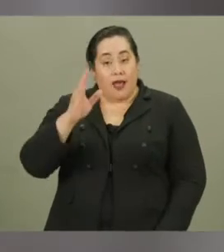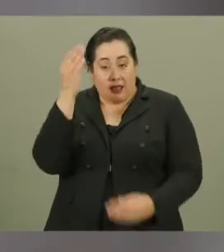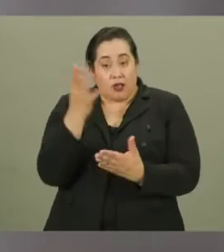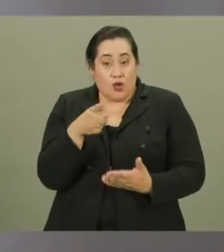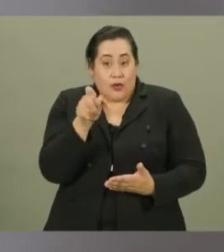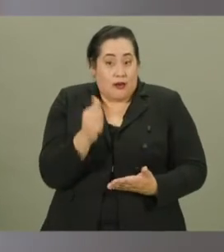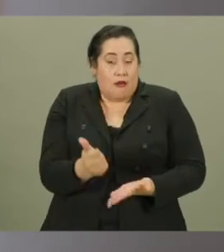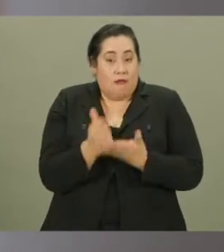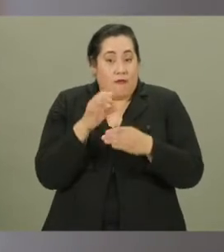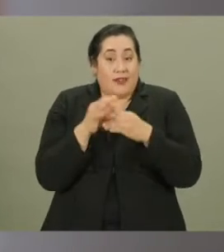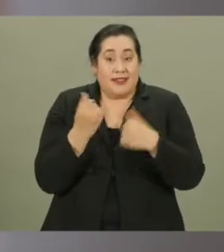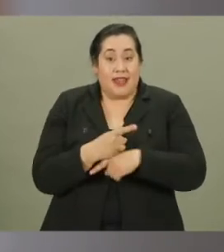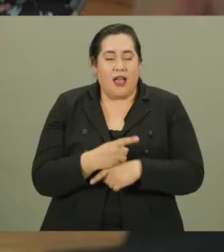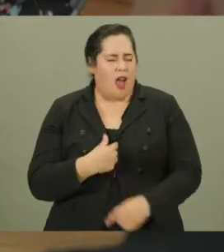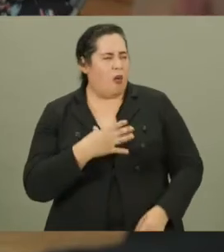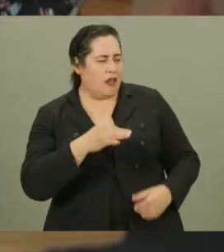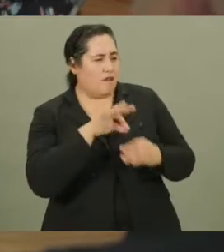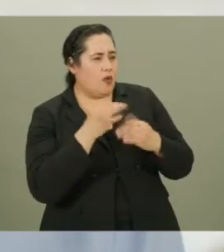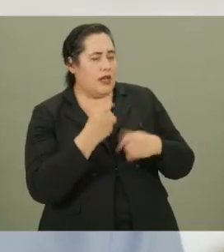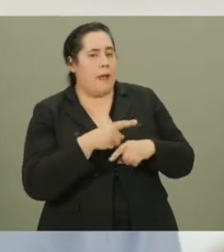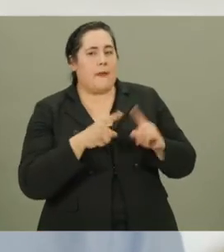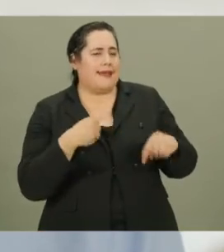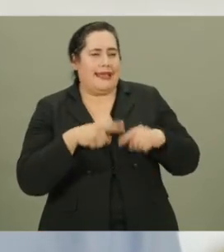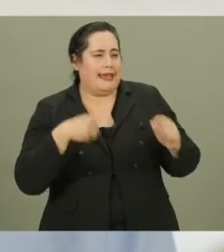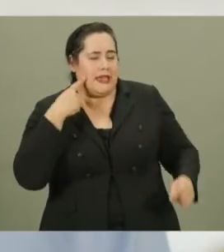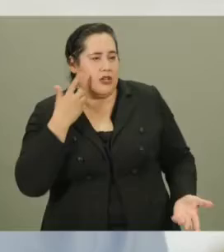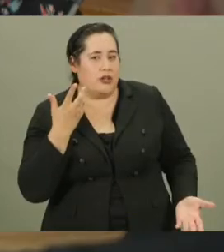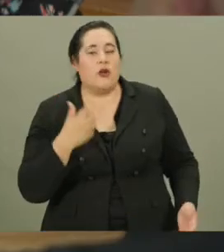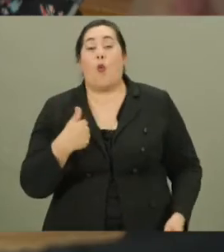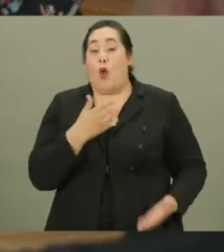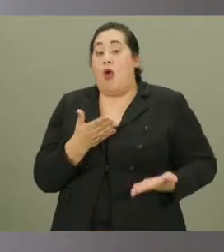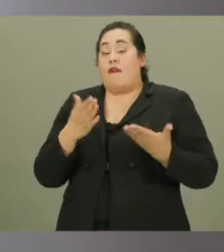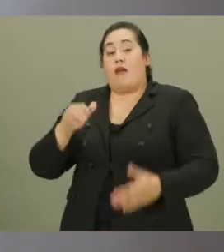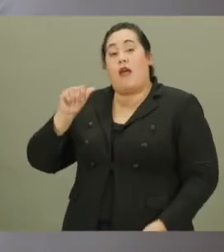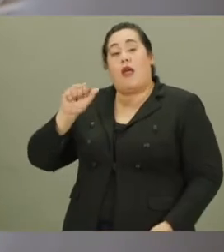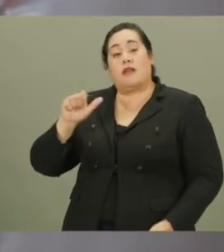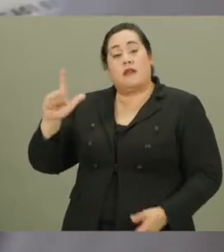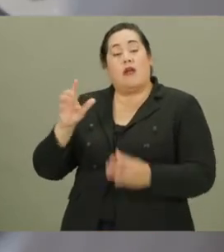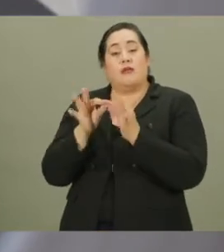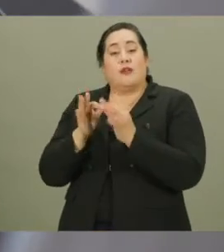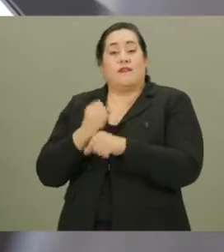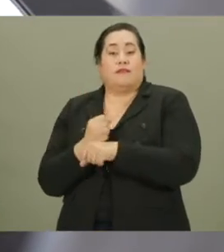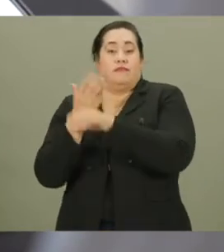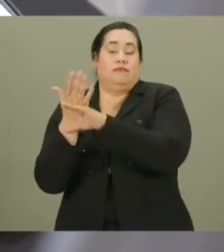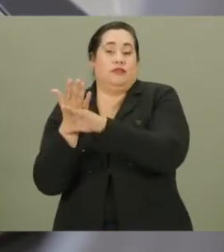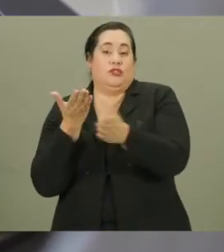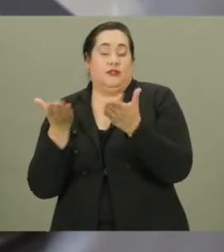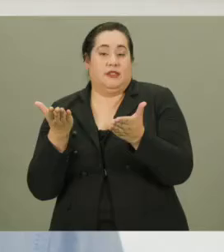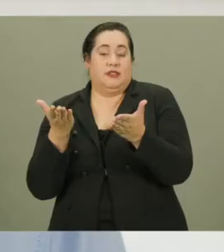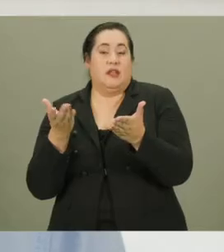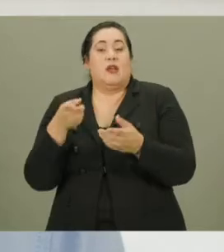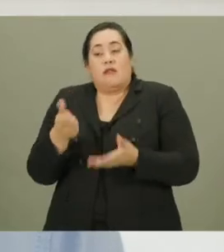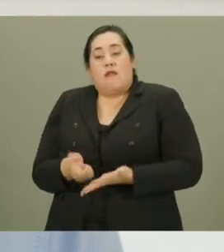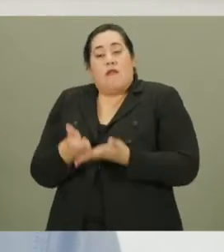Hello, let us know if you need an assistance voting today. I'd like to vote today, but I can't hear. We offer ASL interpretation video conference